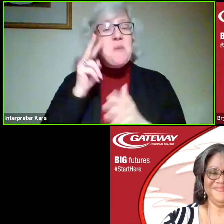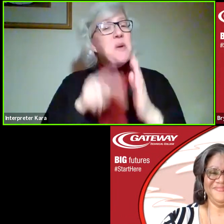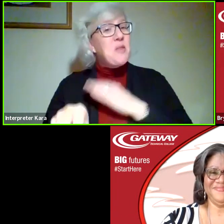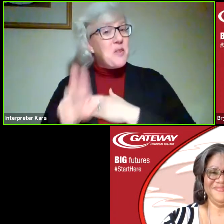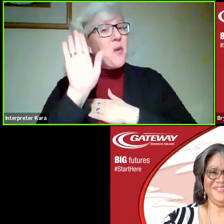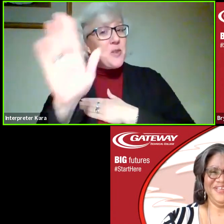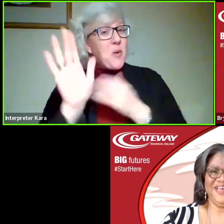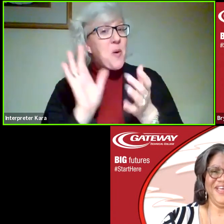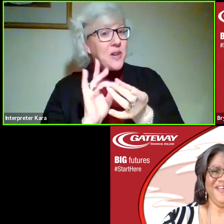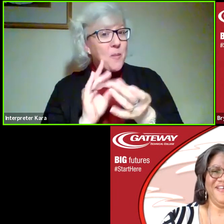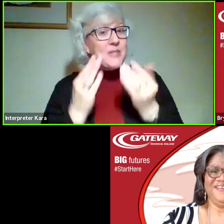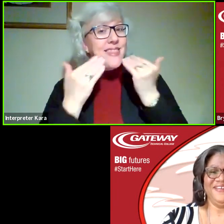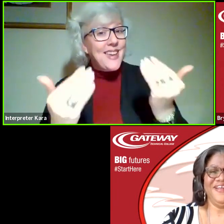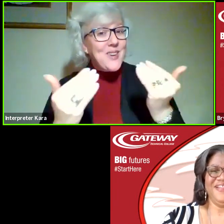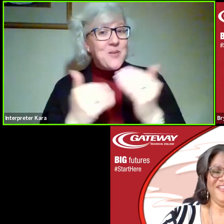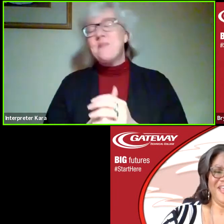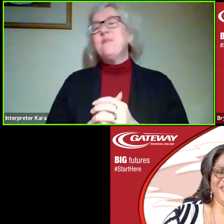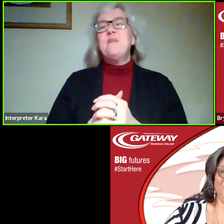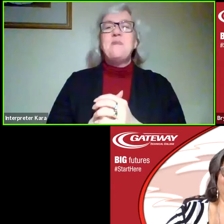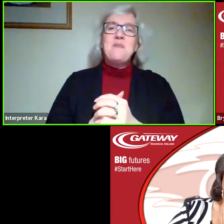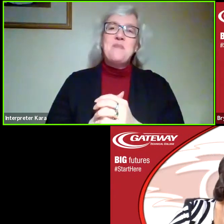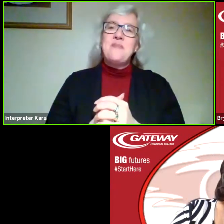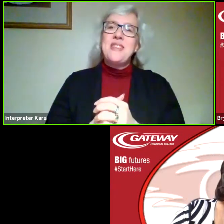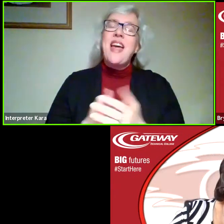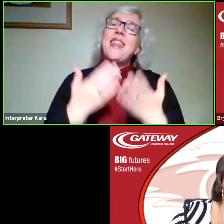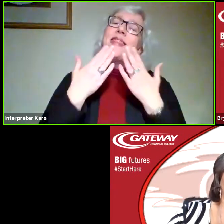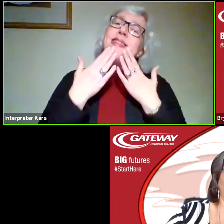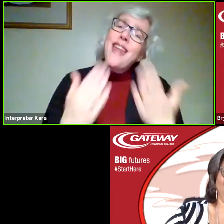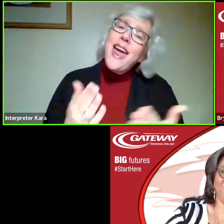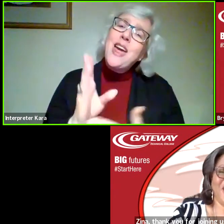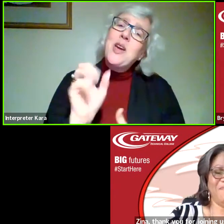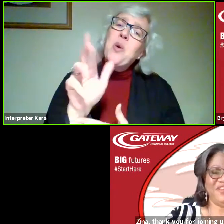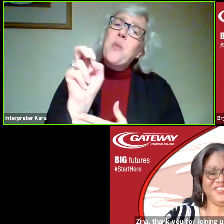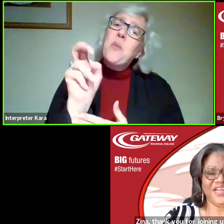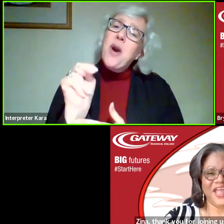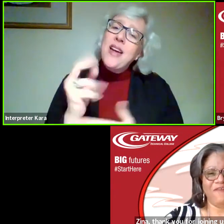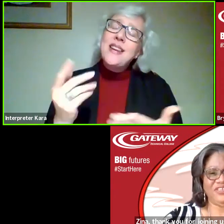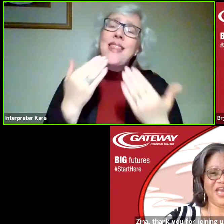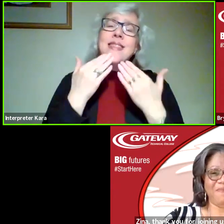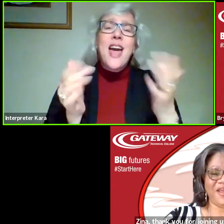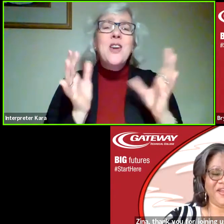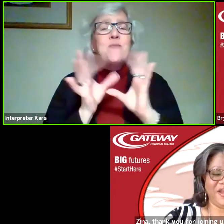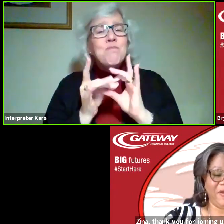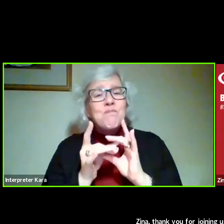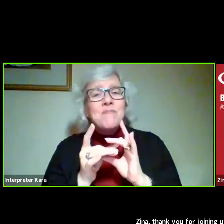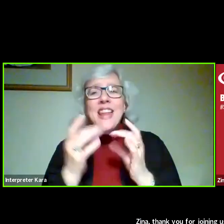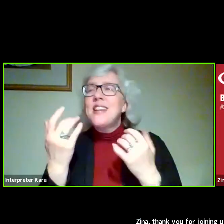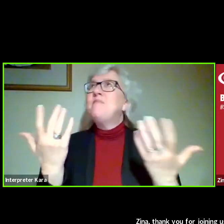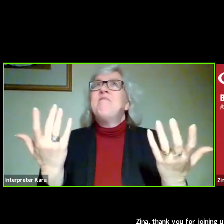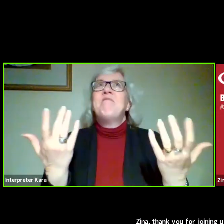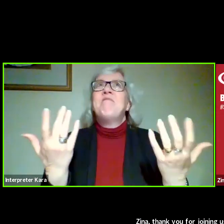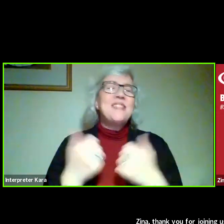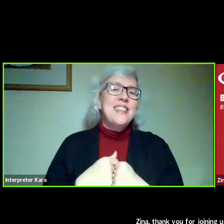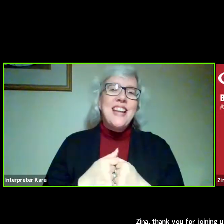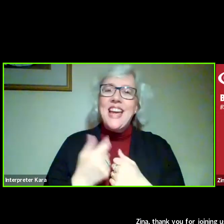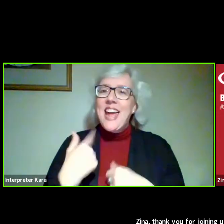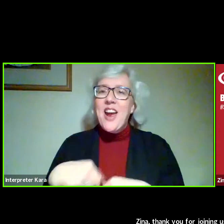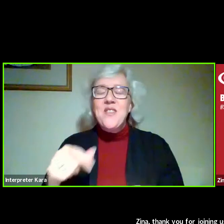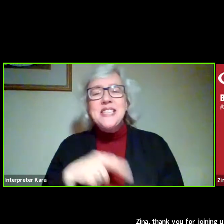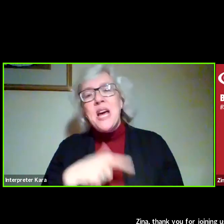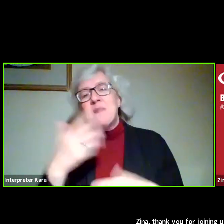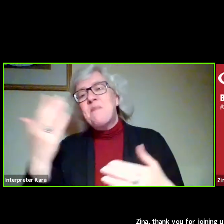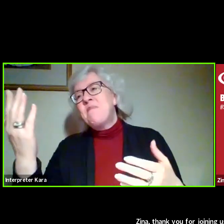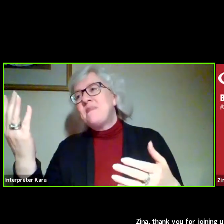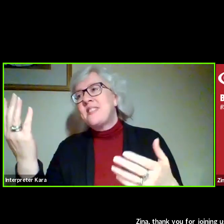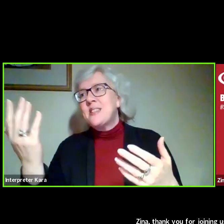your comments. Thank you. Thank you, Brian. Thank you for your comments. Every time I do a welcome or